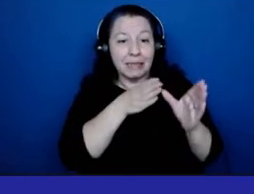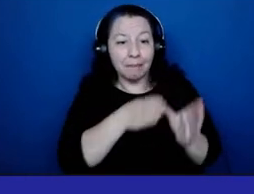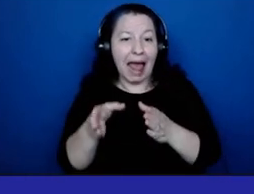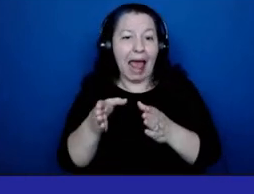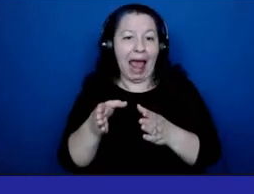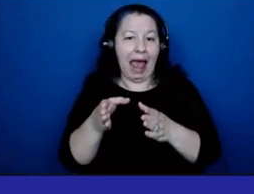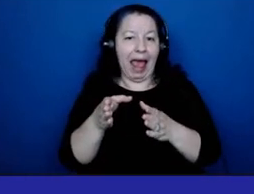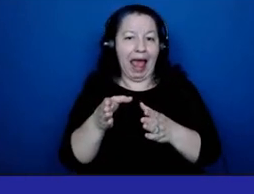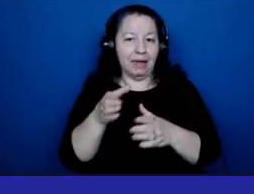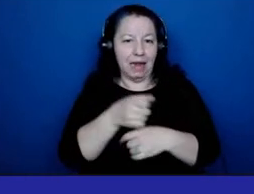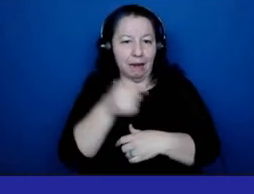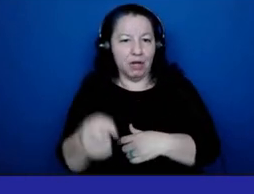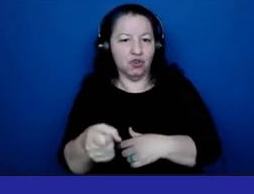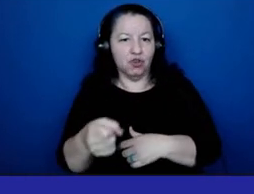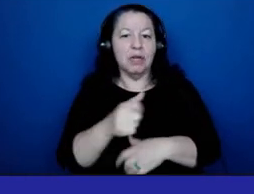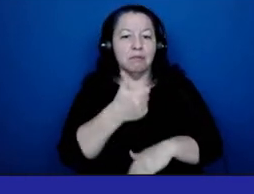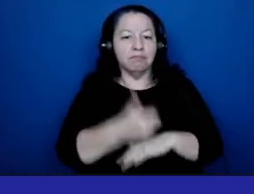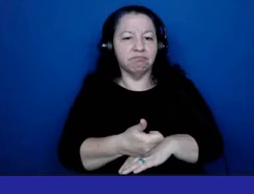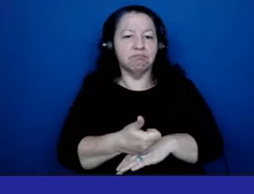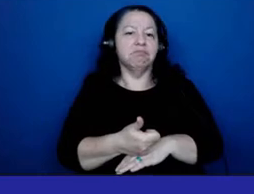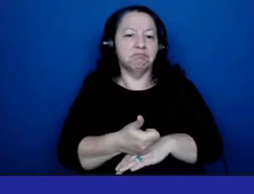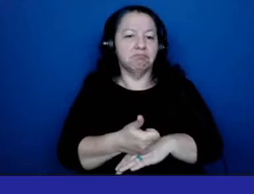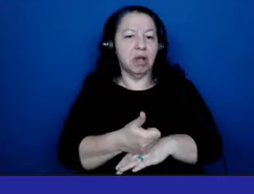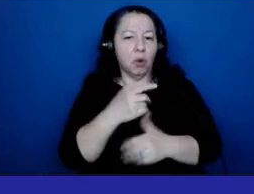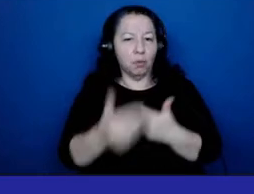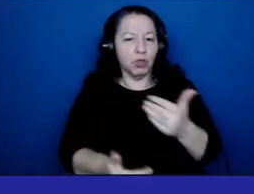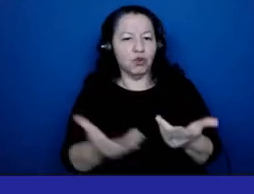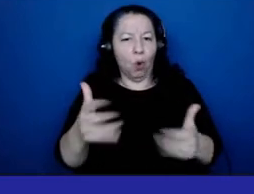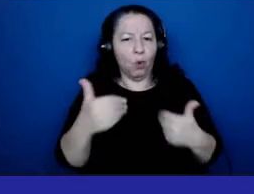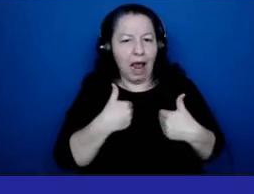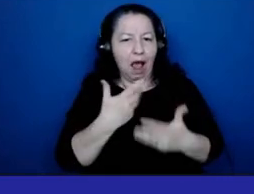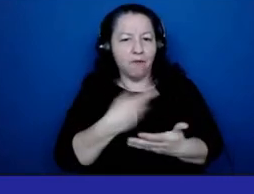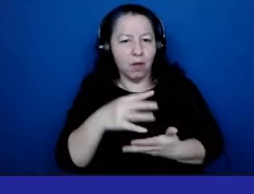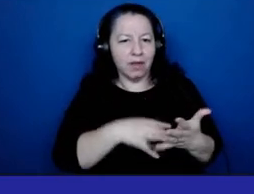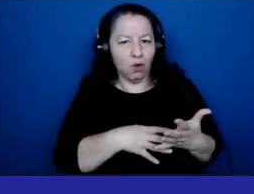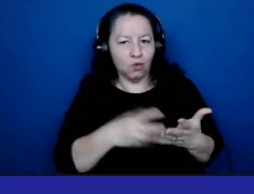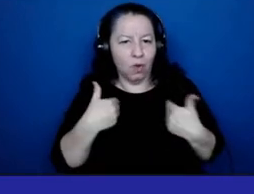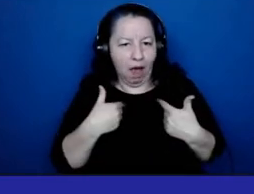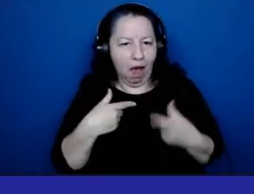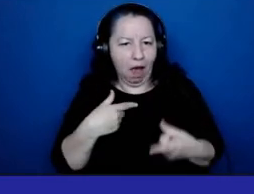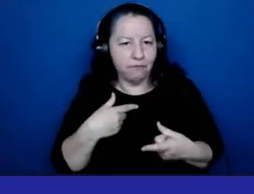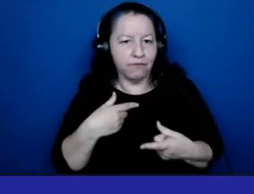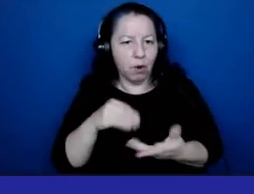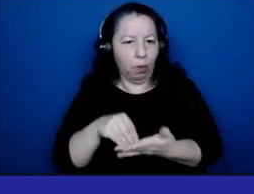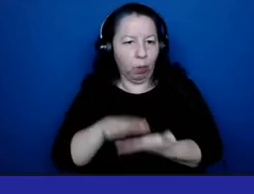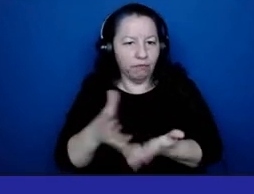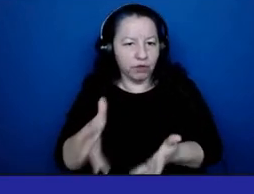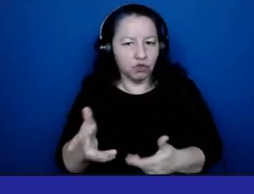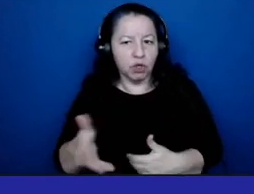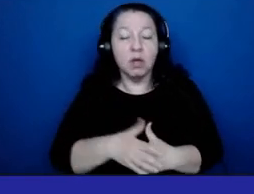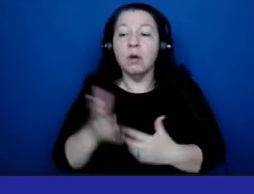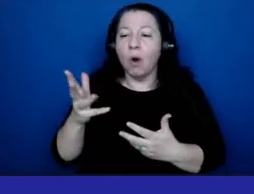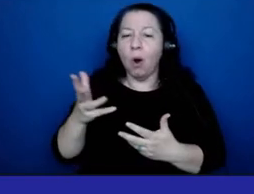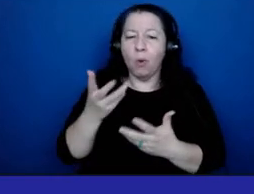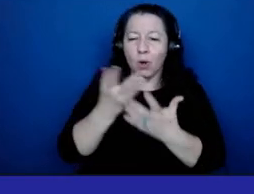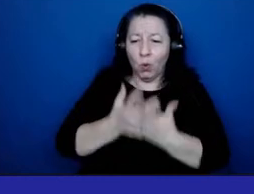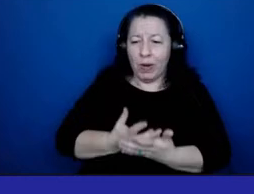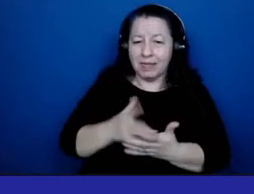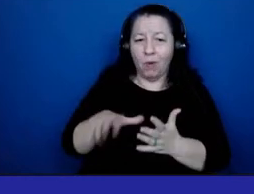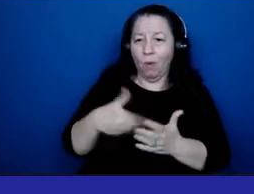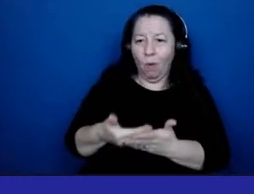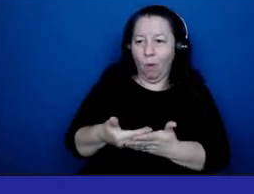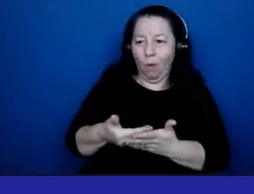scheduled procedure, well, that already weeds out all of the sort of instability that so many of our clients come with.